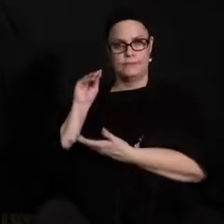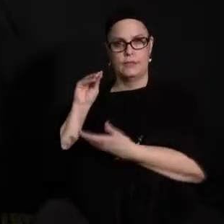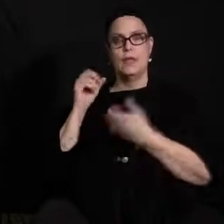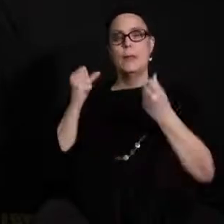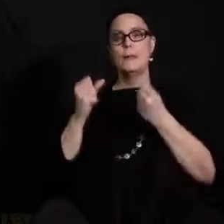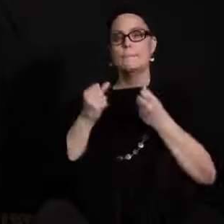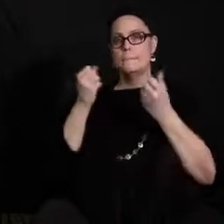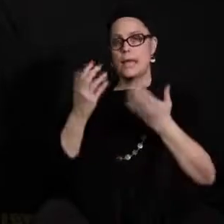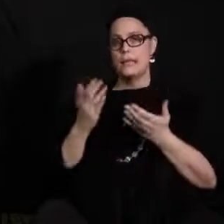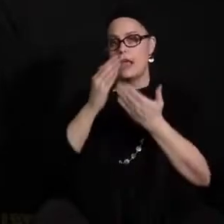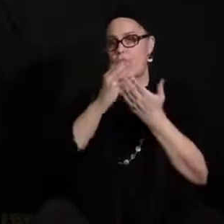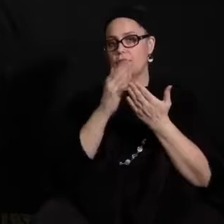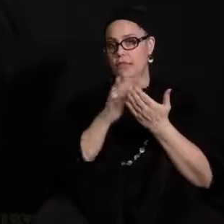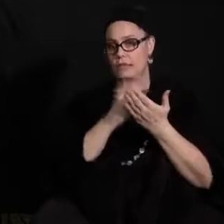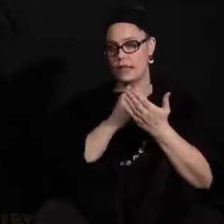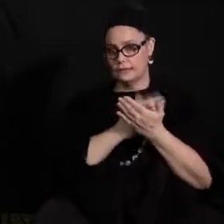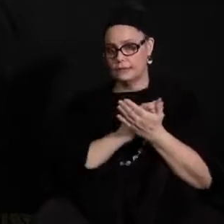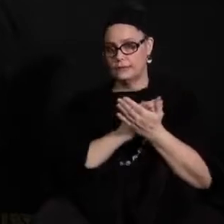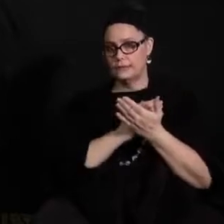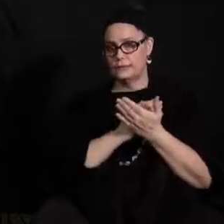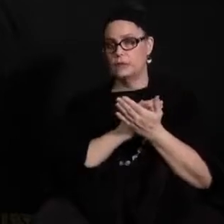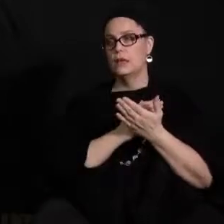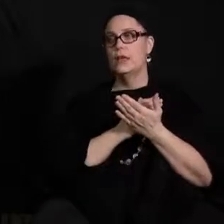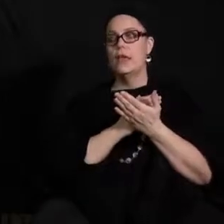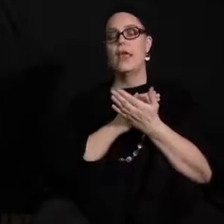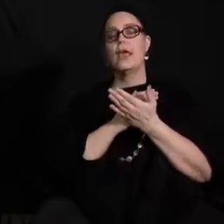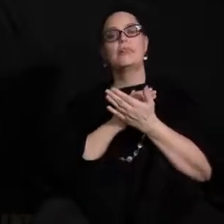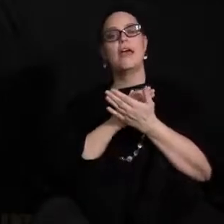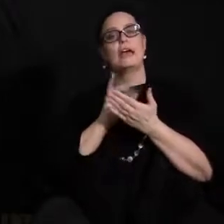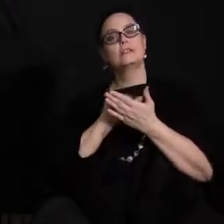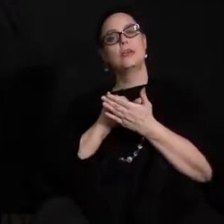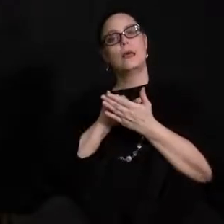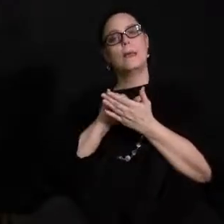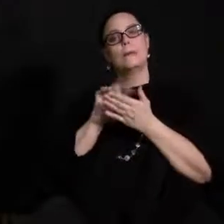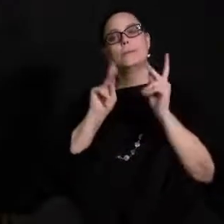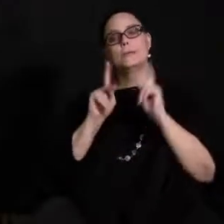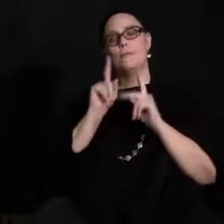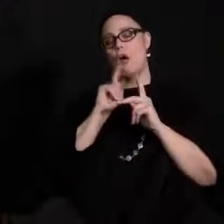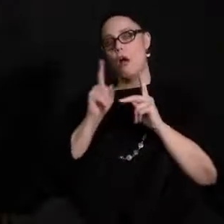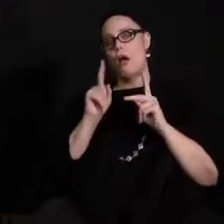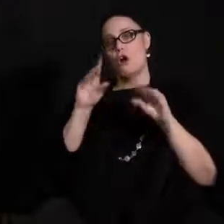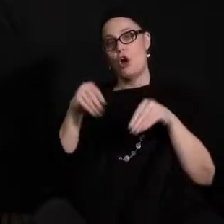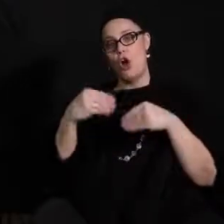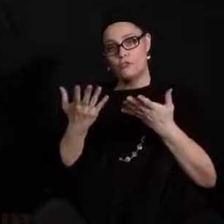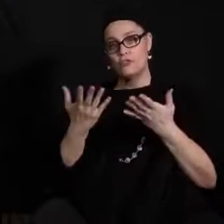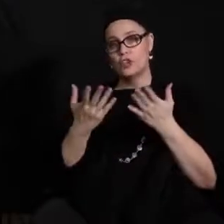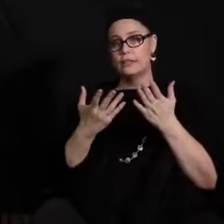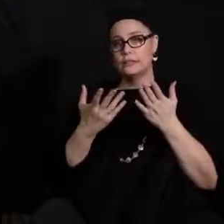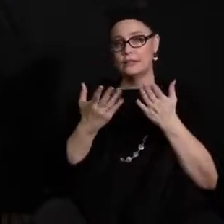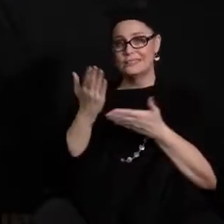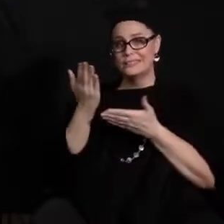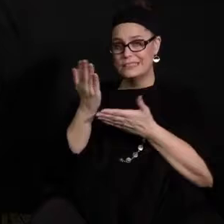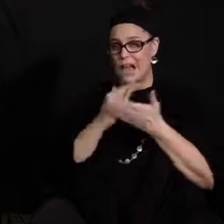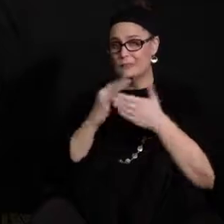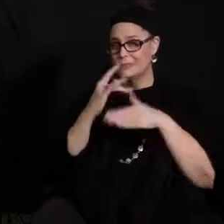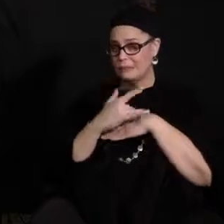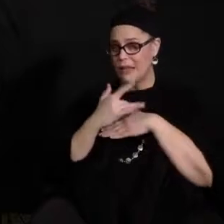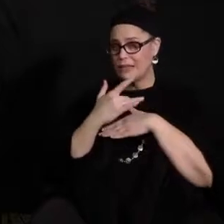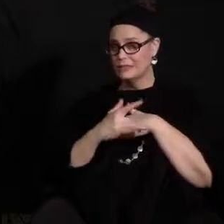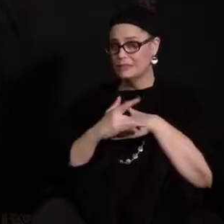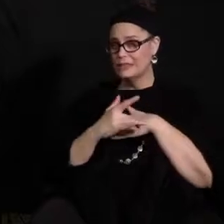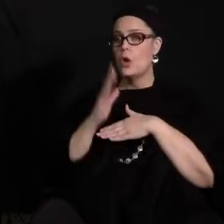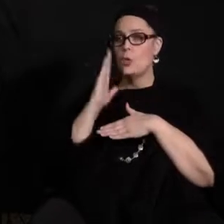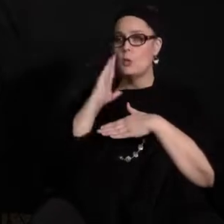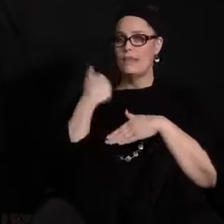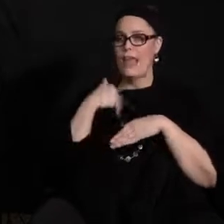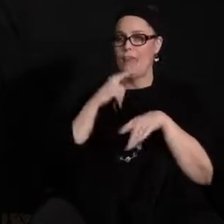that have been learned and folks are also offering in some spaces the availability of some